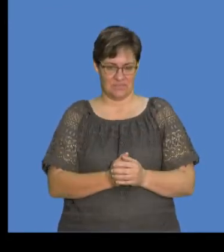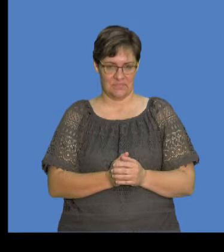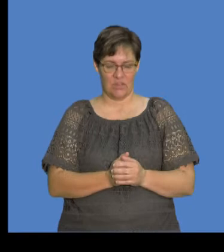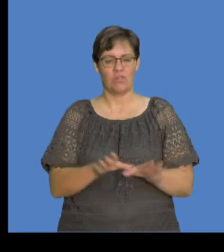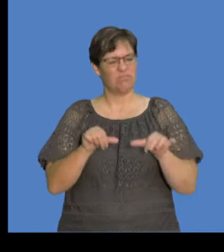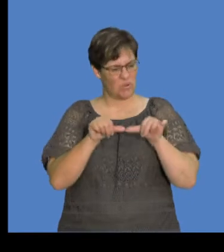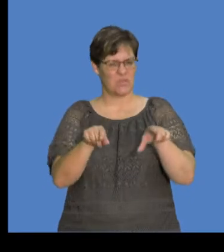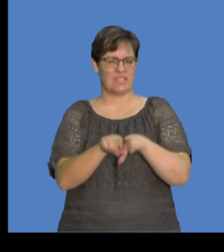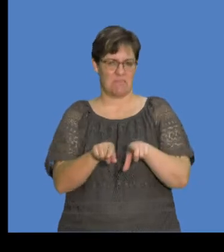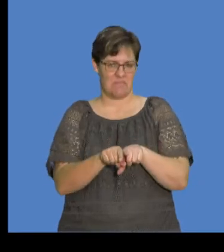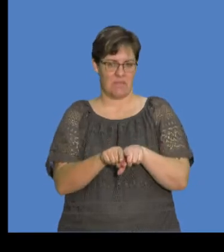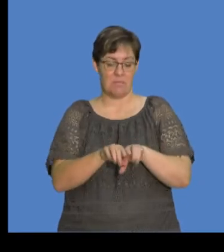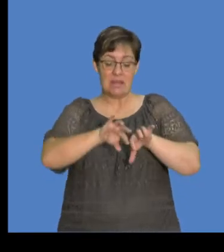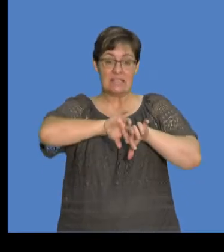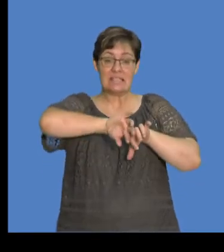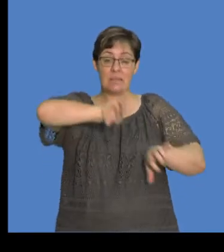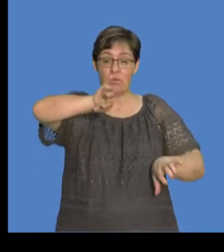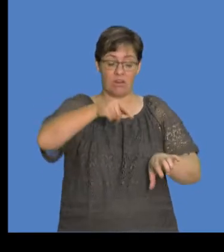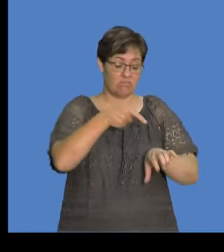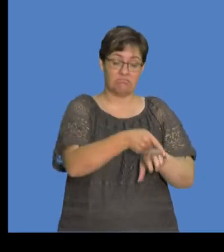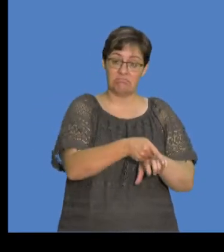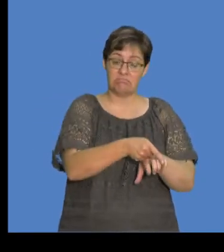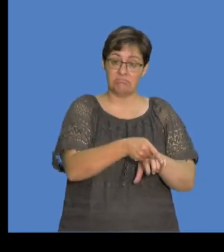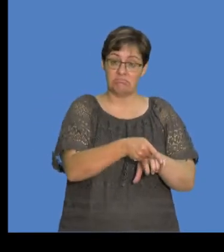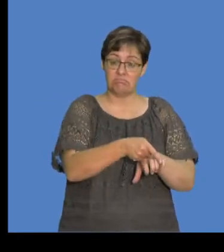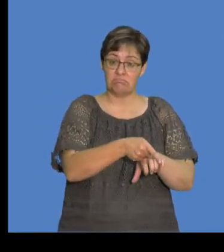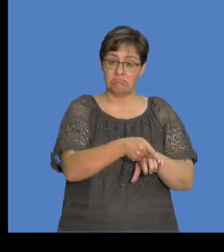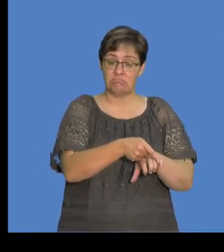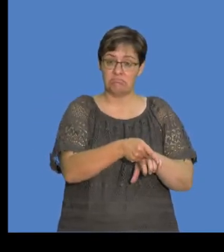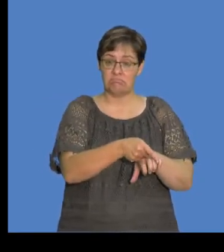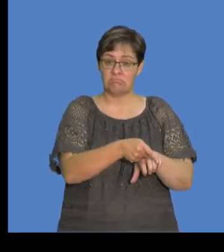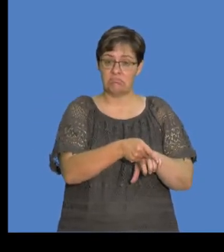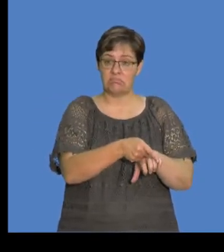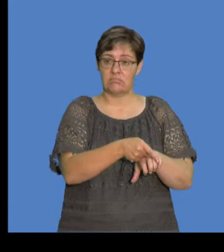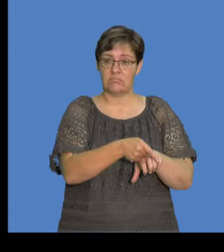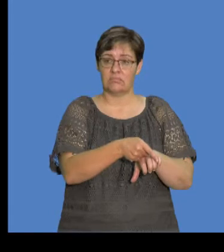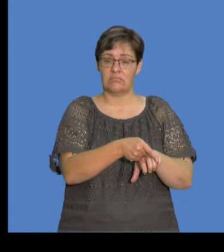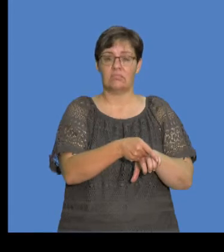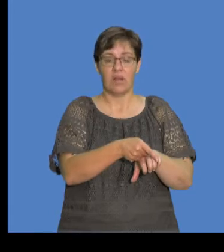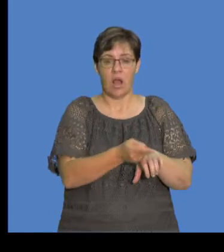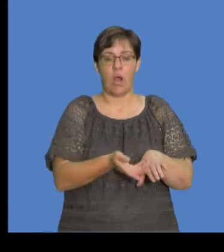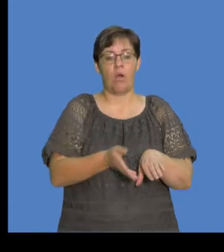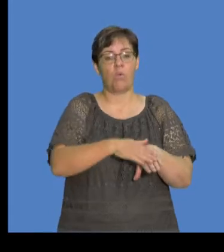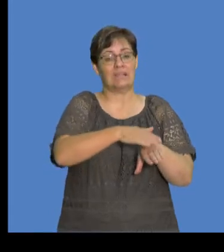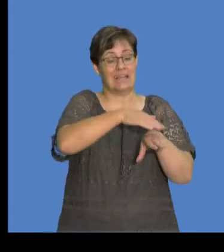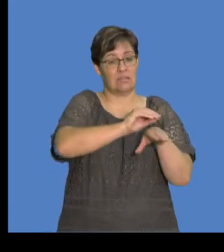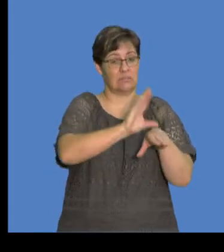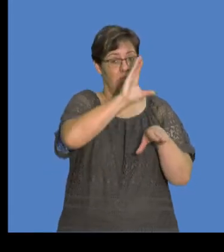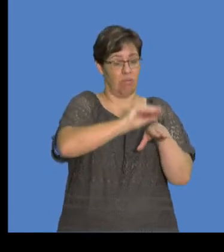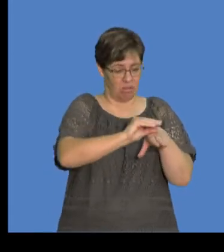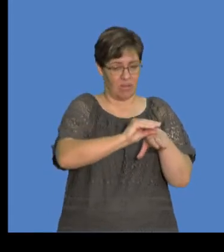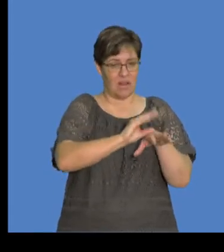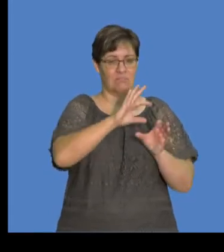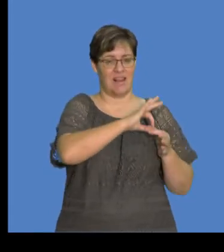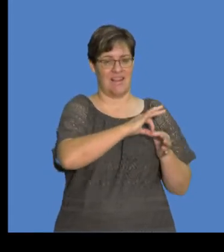charge, which cannot be separated from the fact that charge is actually quantized, right? So